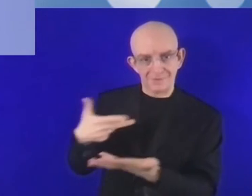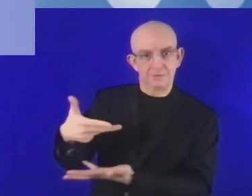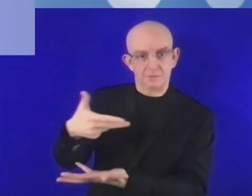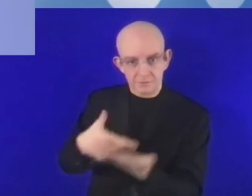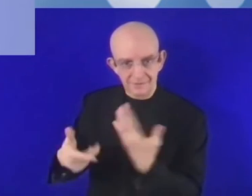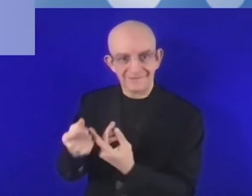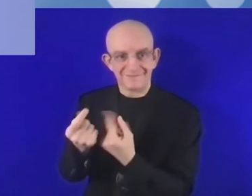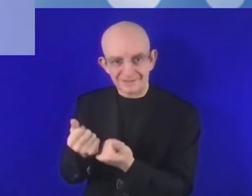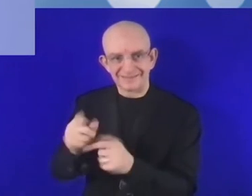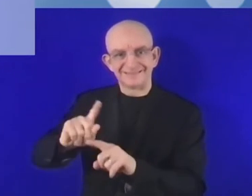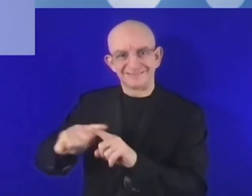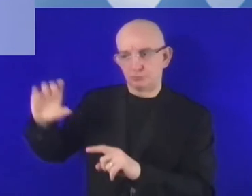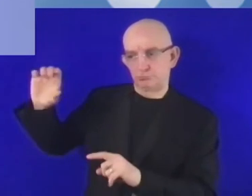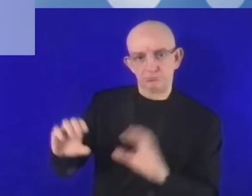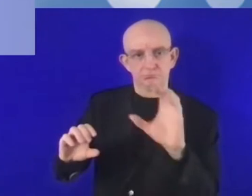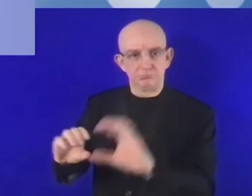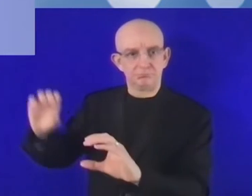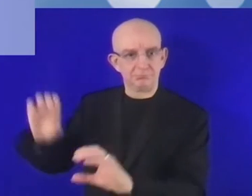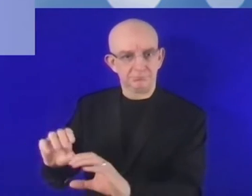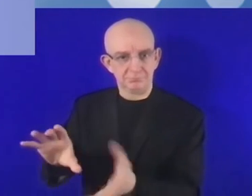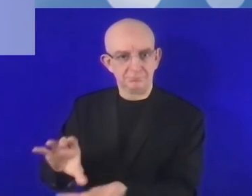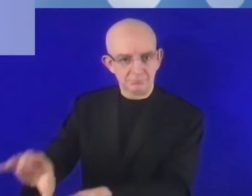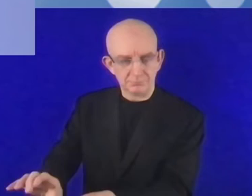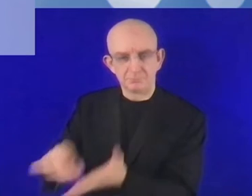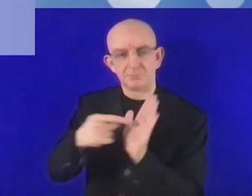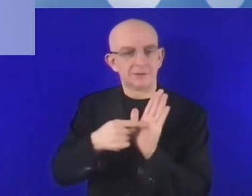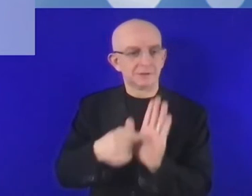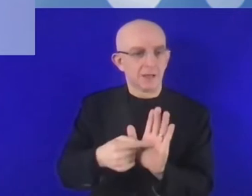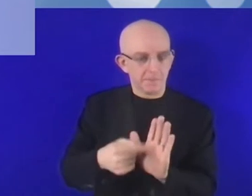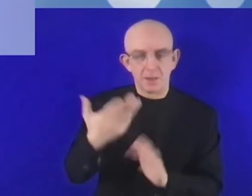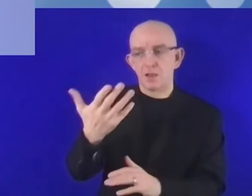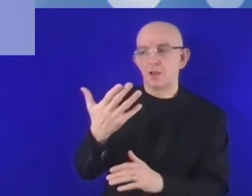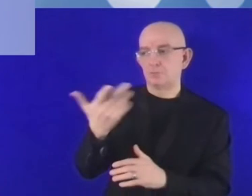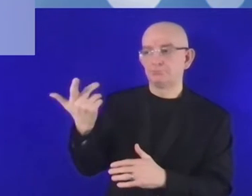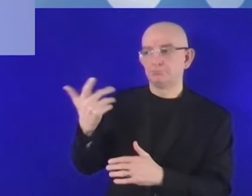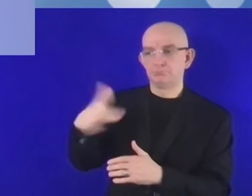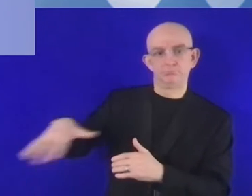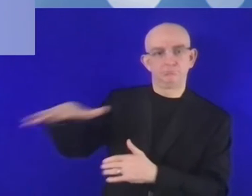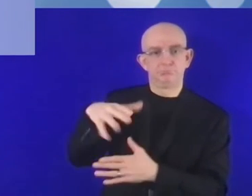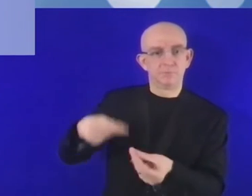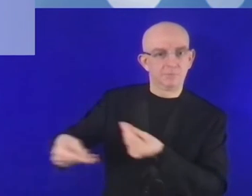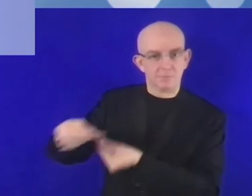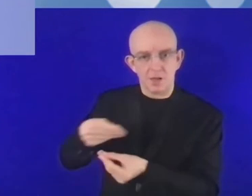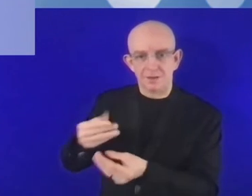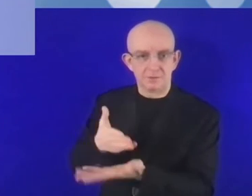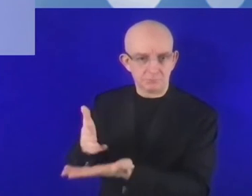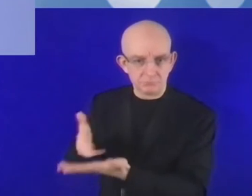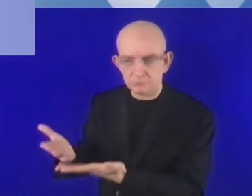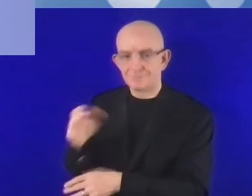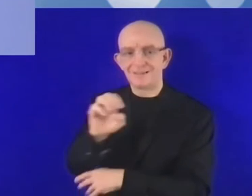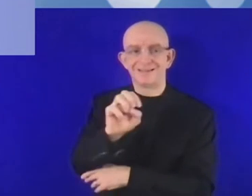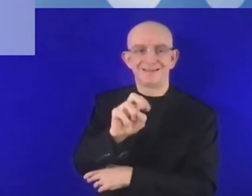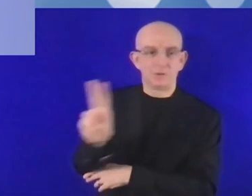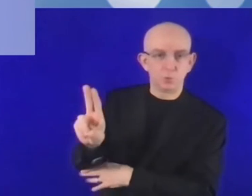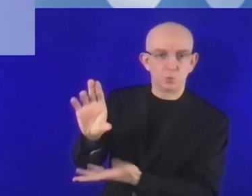to be sure that the financial structure is fit for purpose for